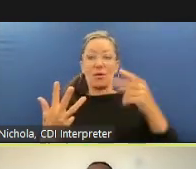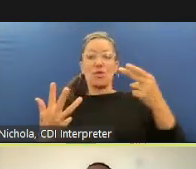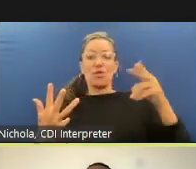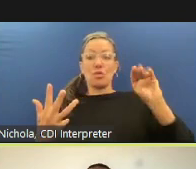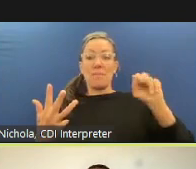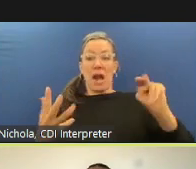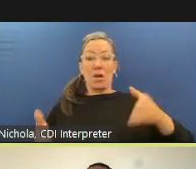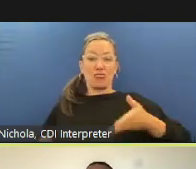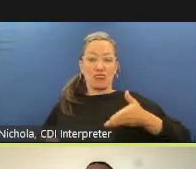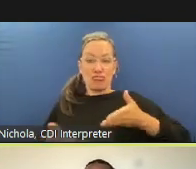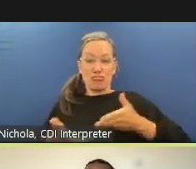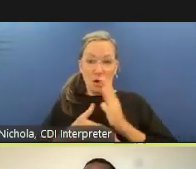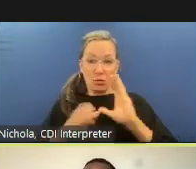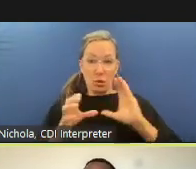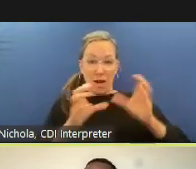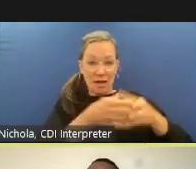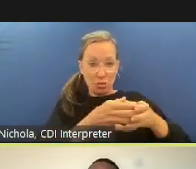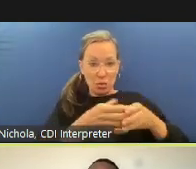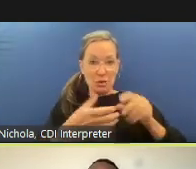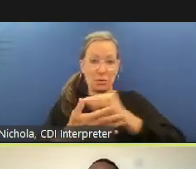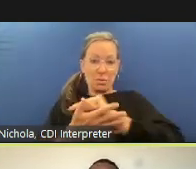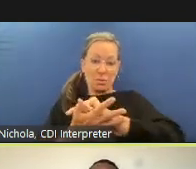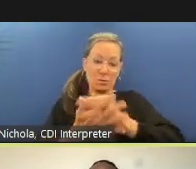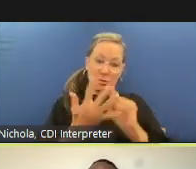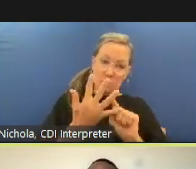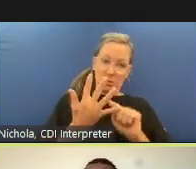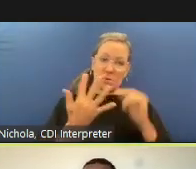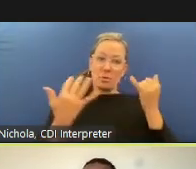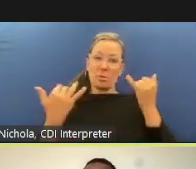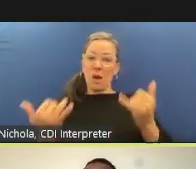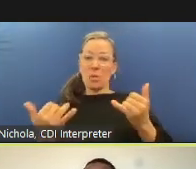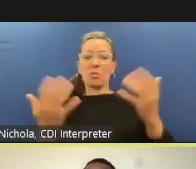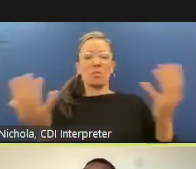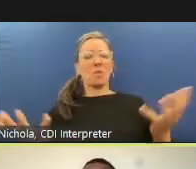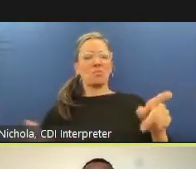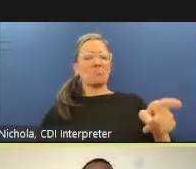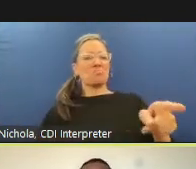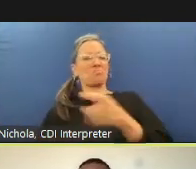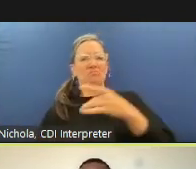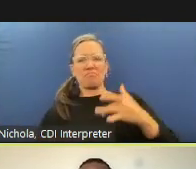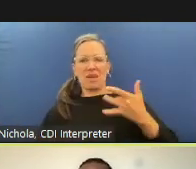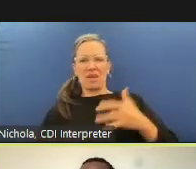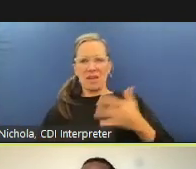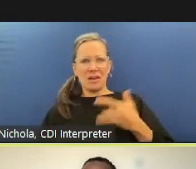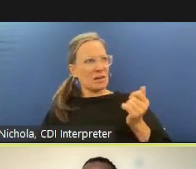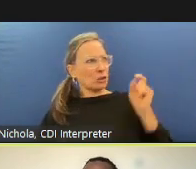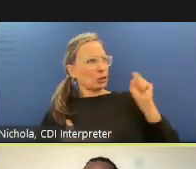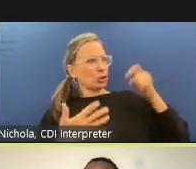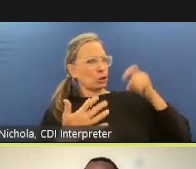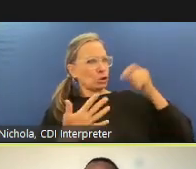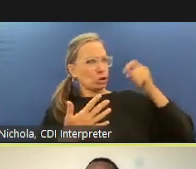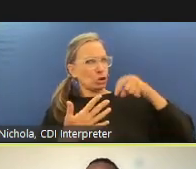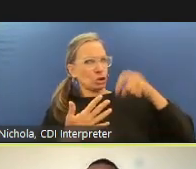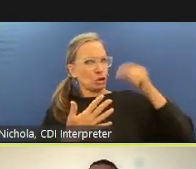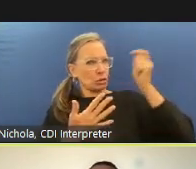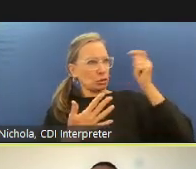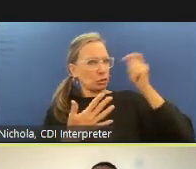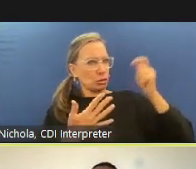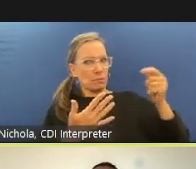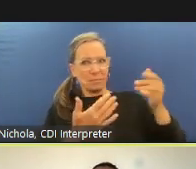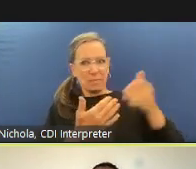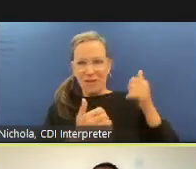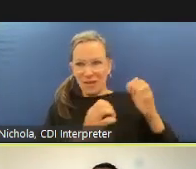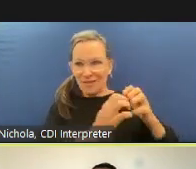as we move forward with this process of building a model and then i believe your county will adopt civilian